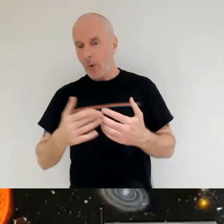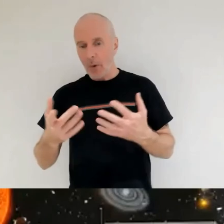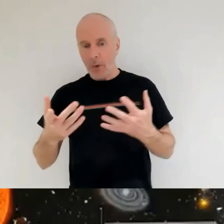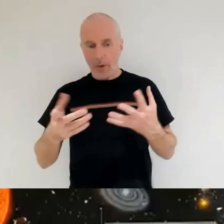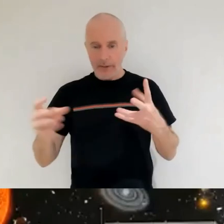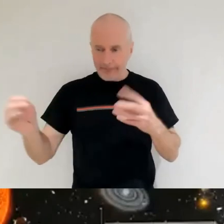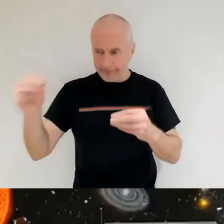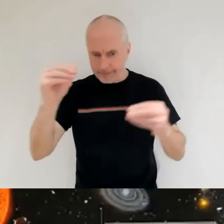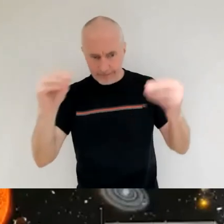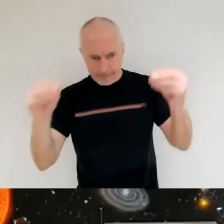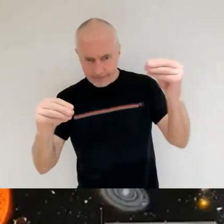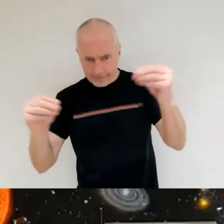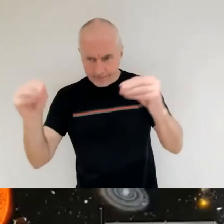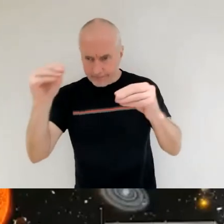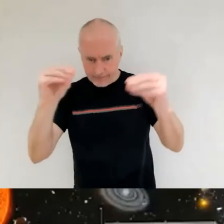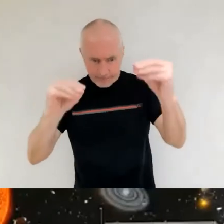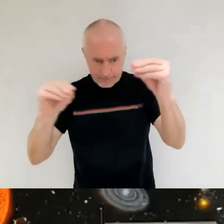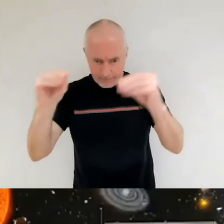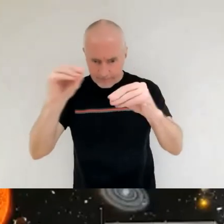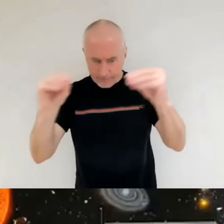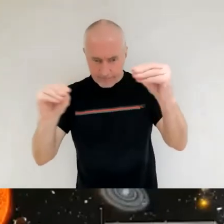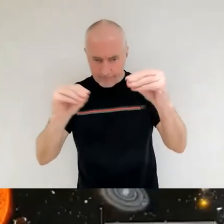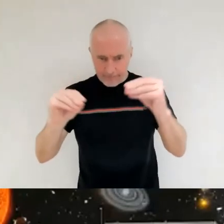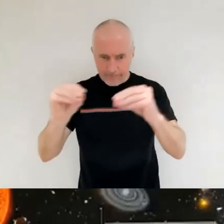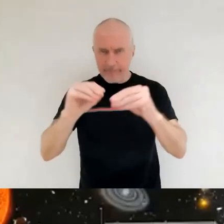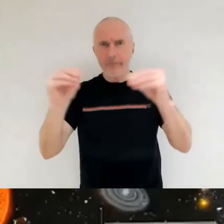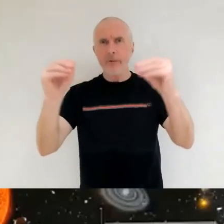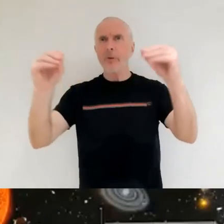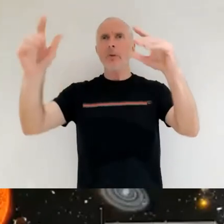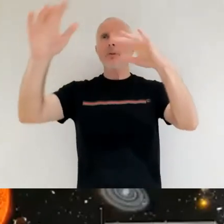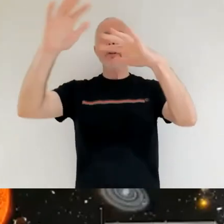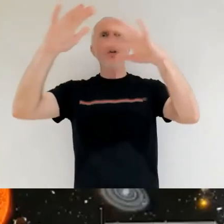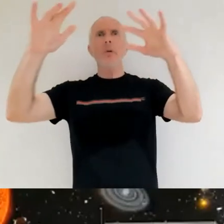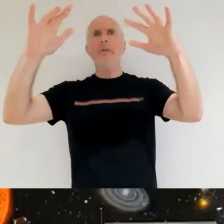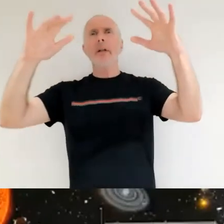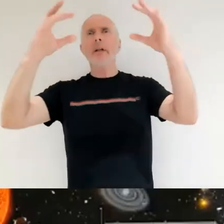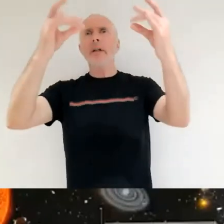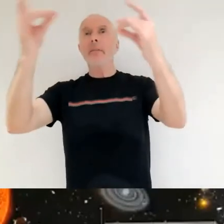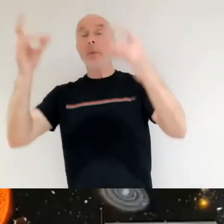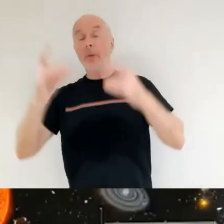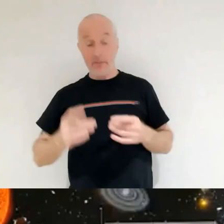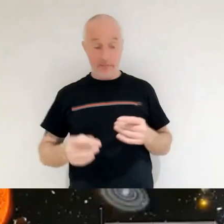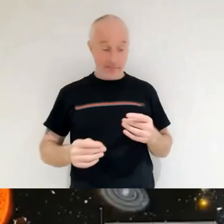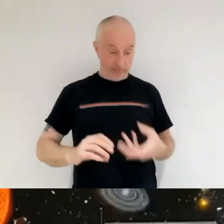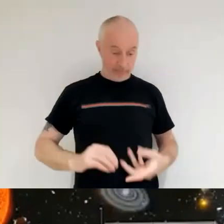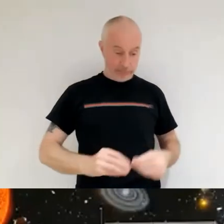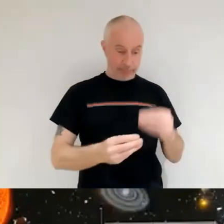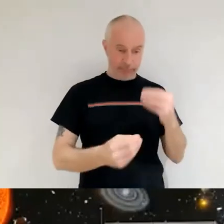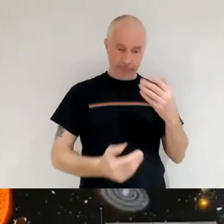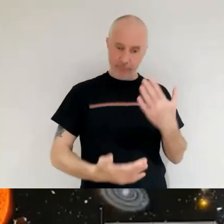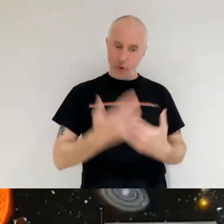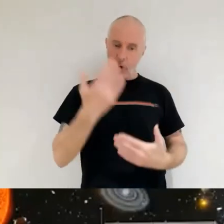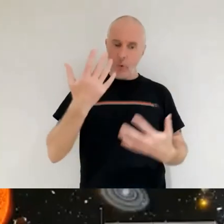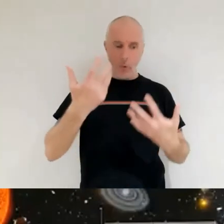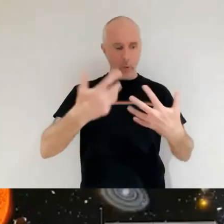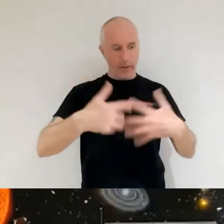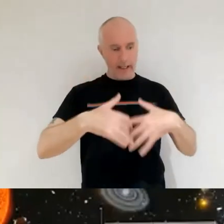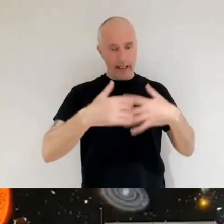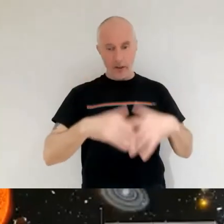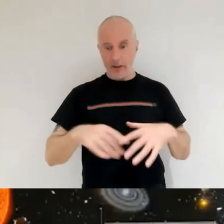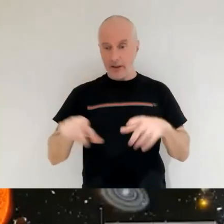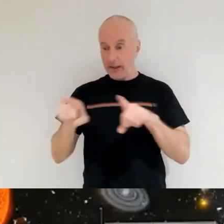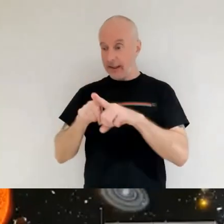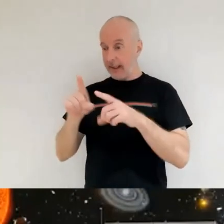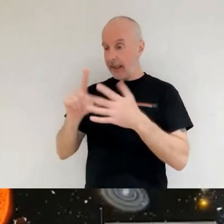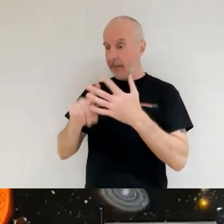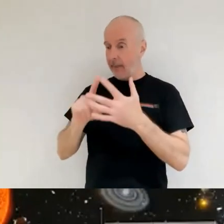understanding of of the universe but we develop new technologies you know the technology that is being used here to make these infrared